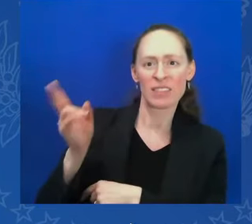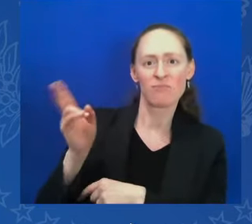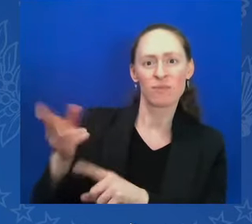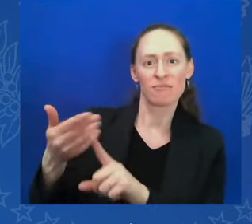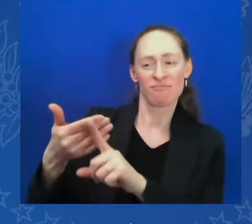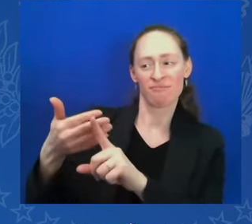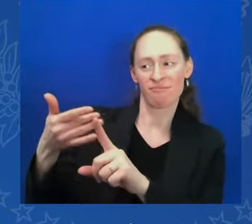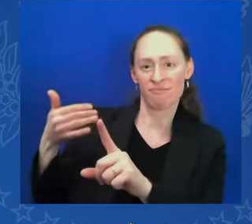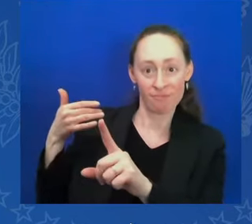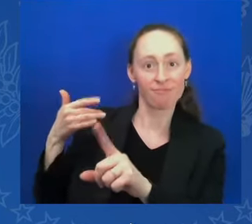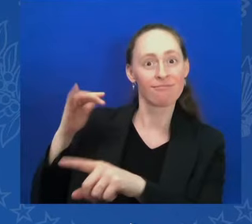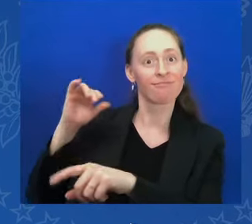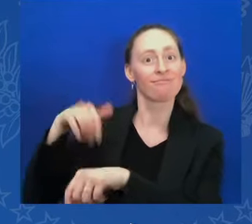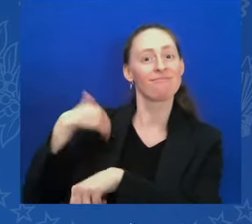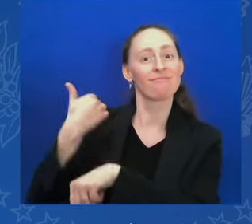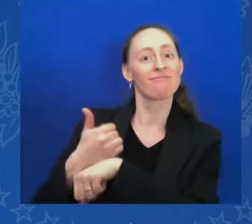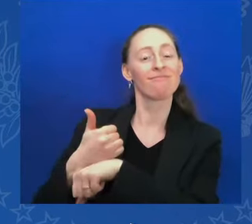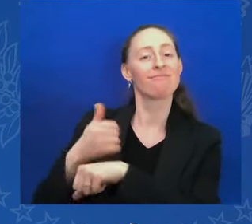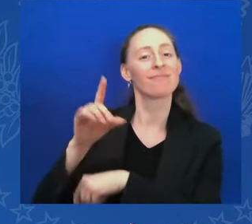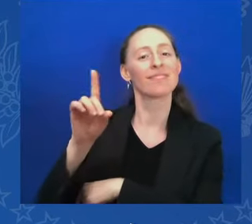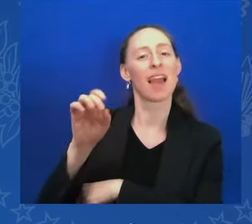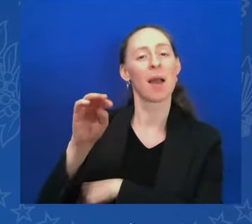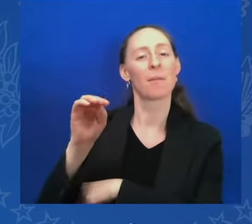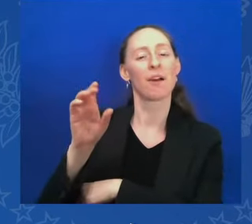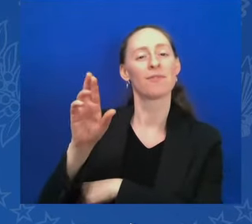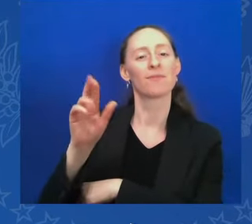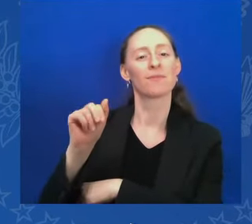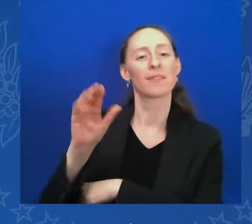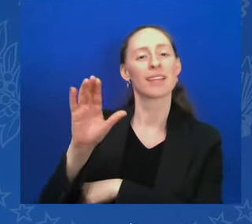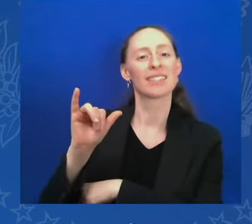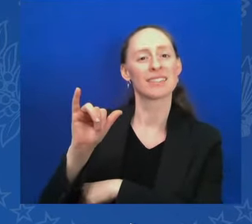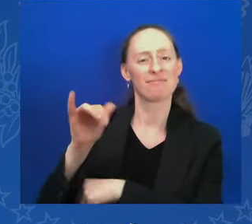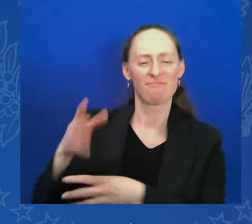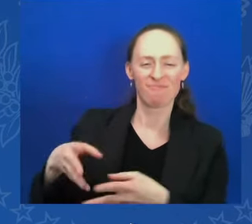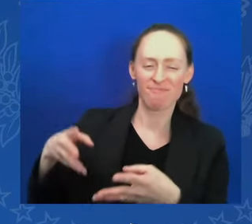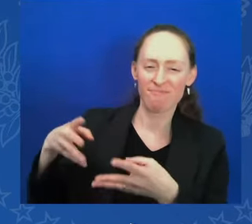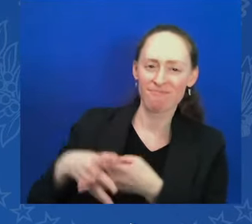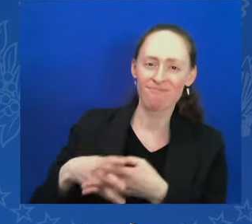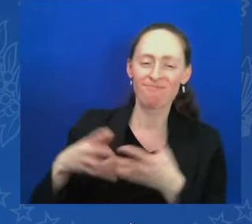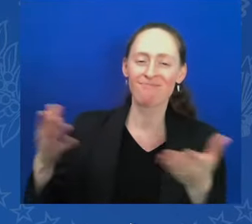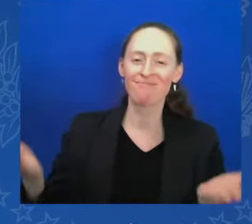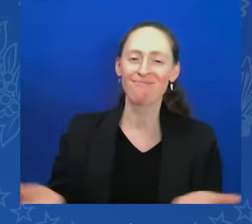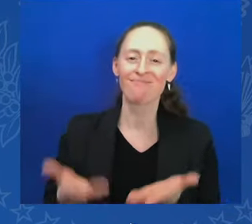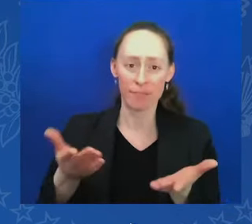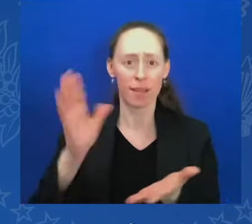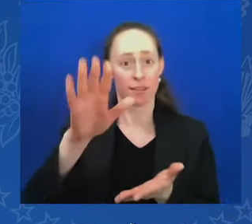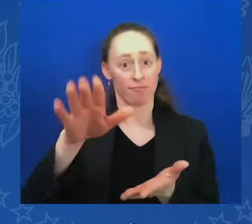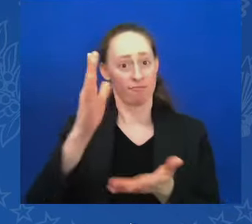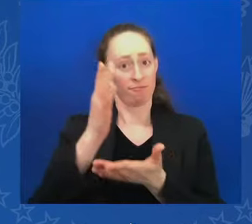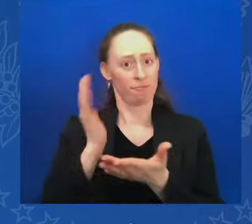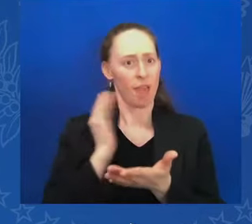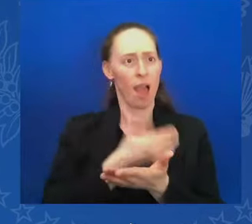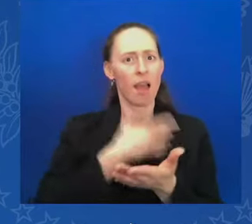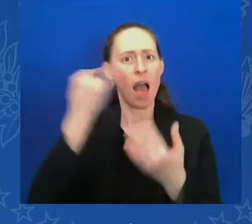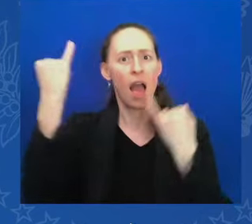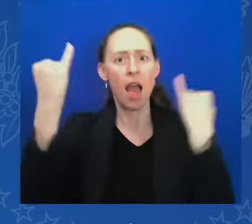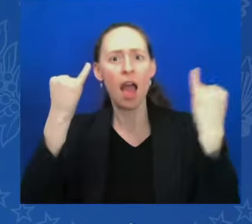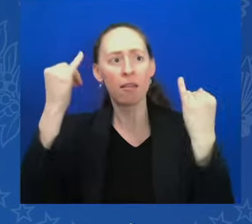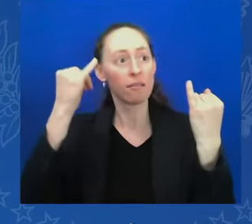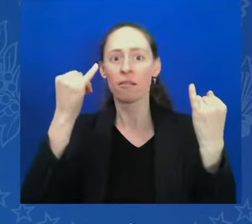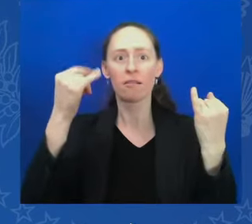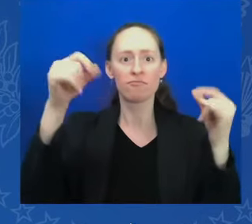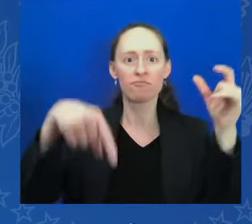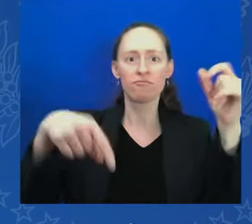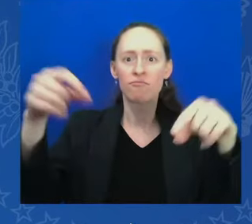which are sadly being diminished around the globe, we are here to acclaim and